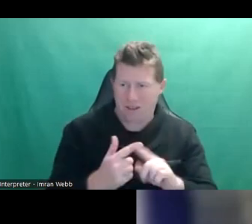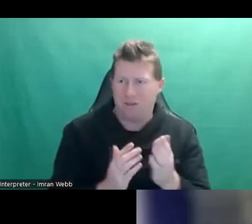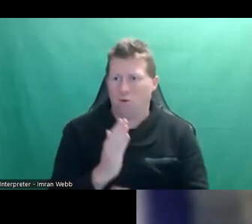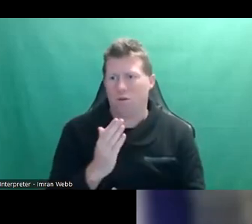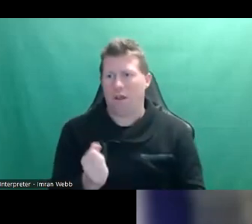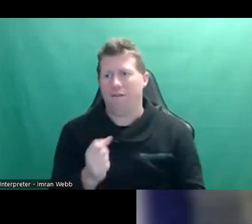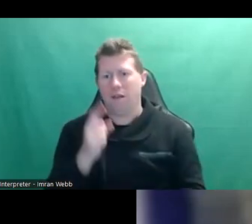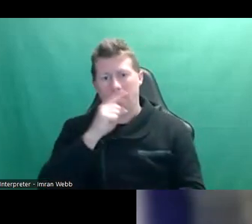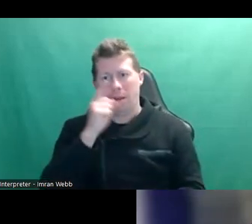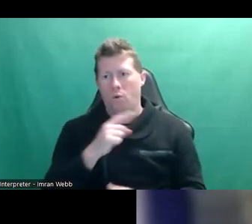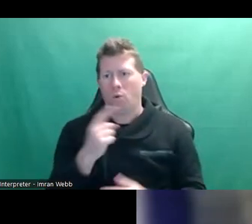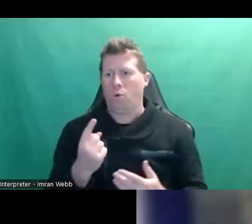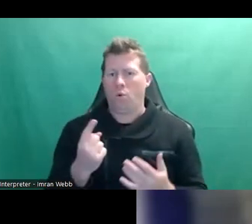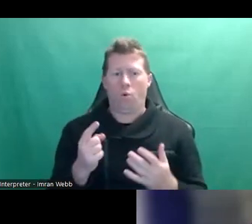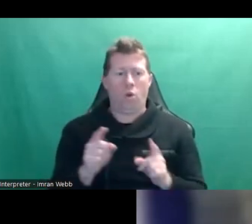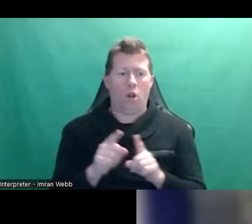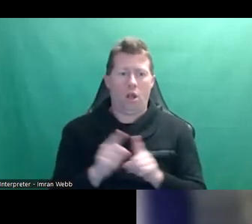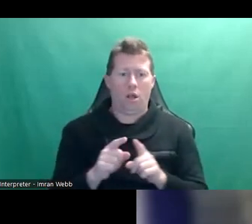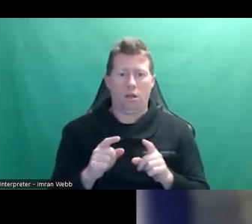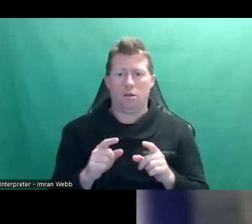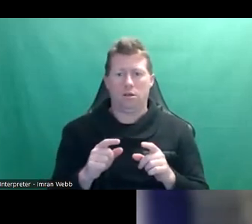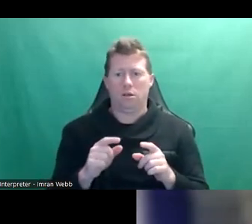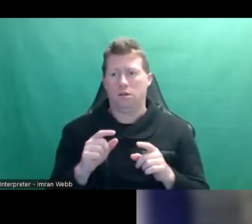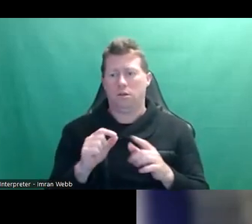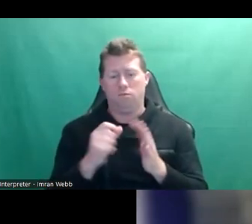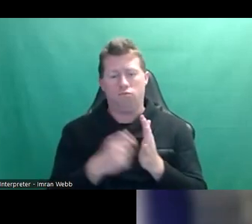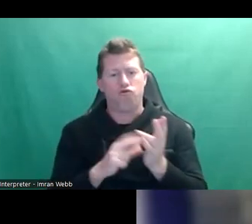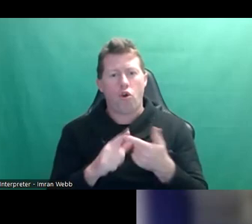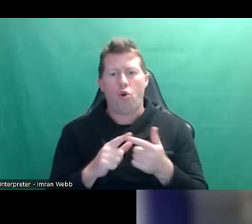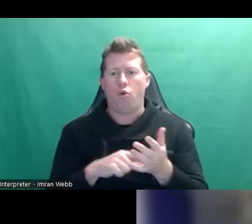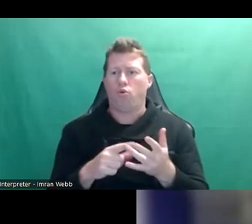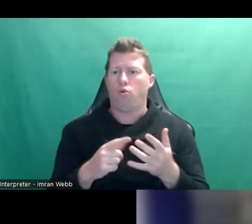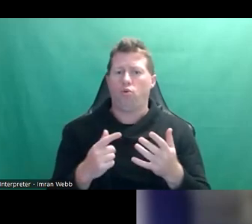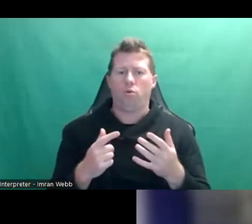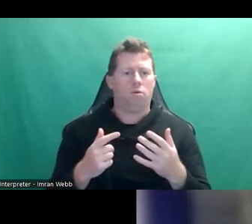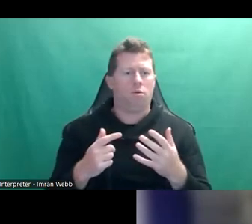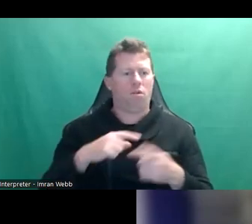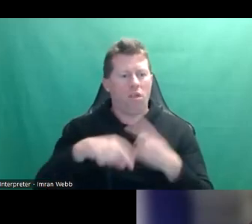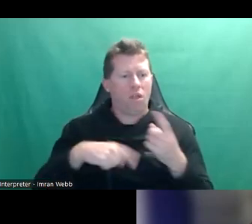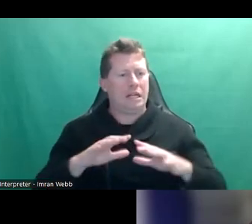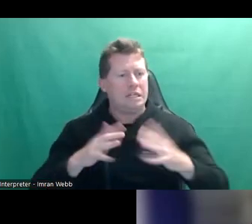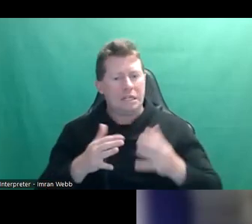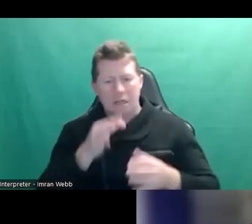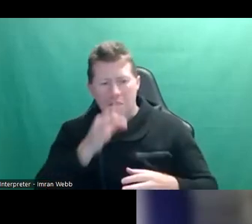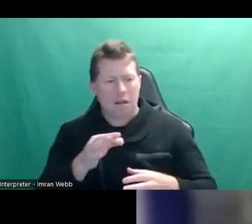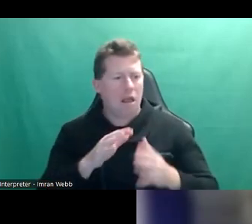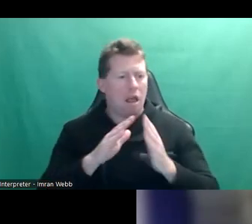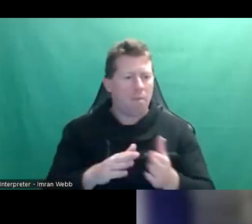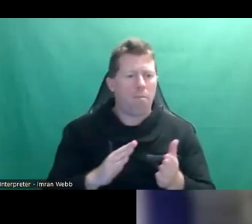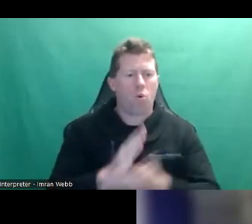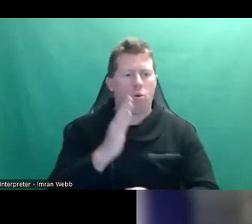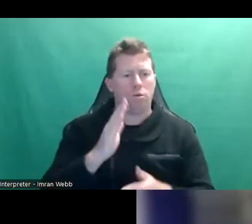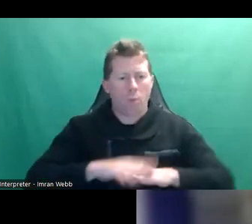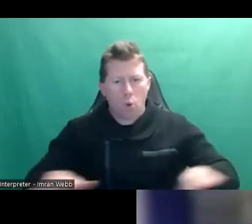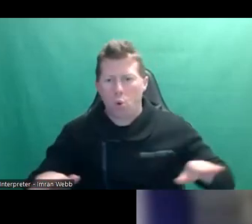who, like queer people are especially prone to sexual violence and not seeking help because of taboos around them and because